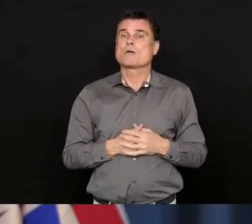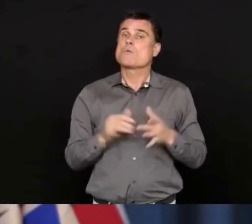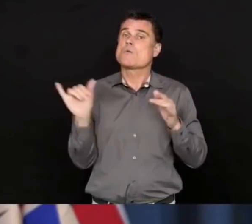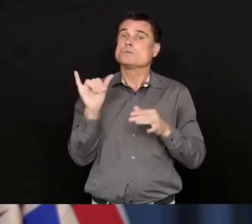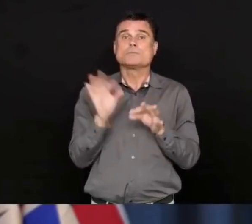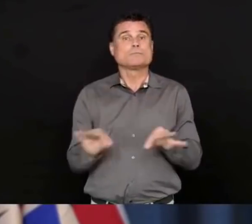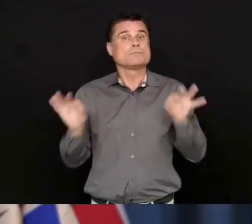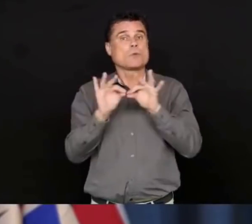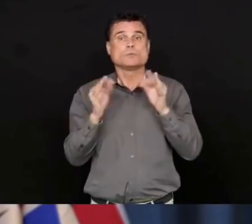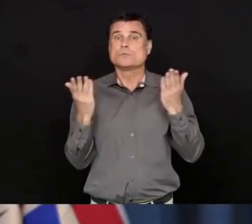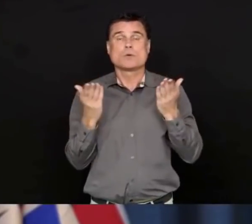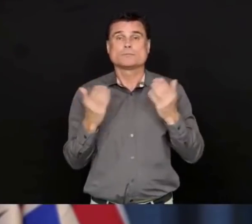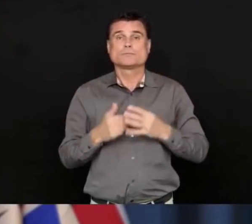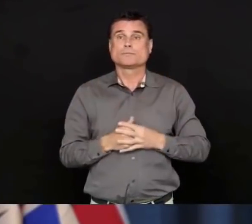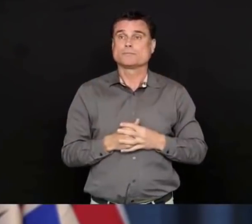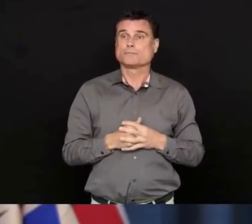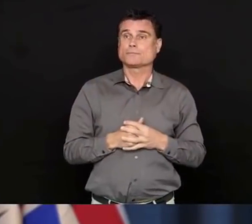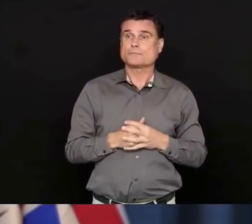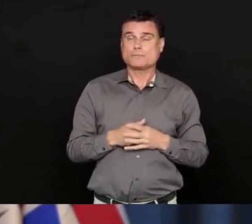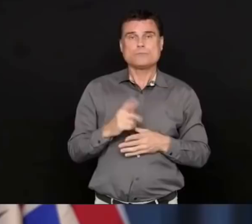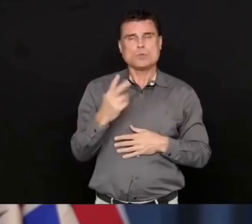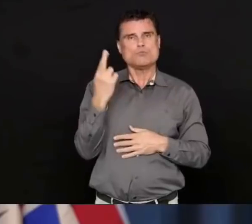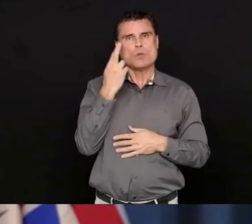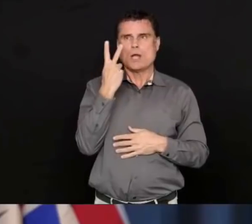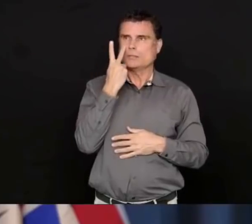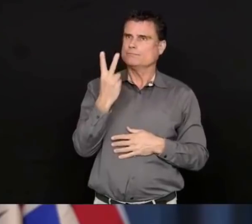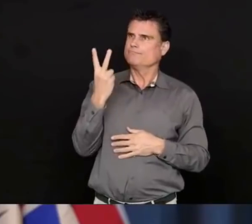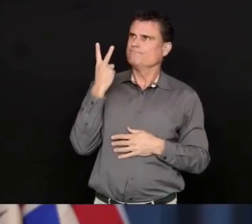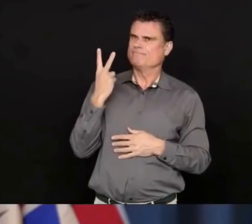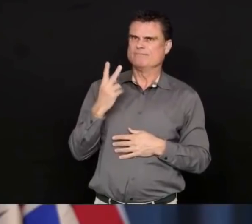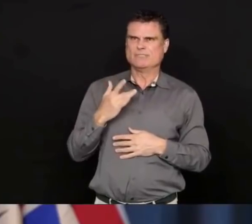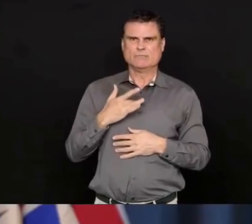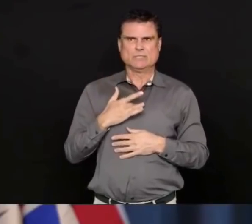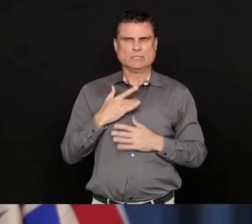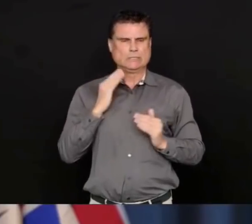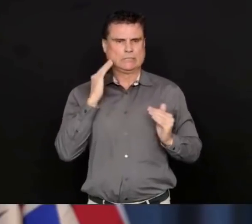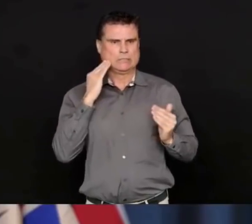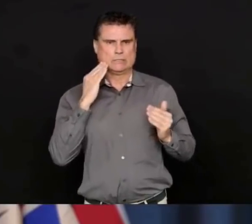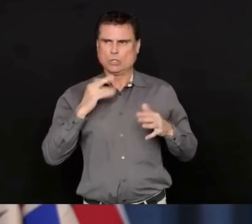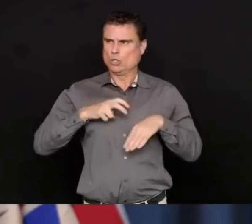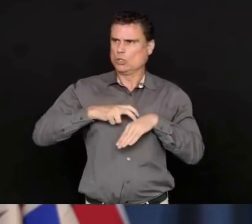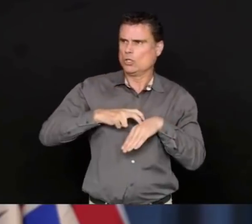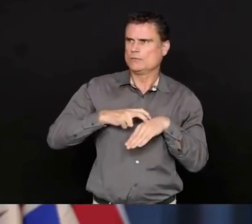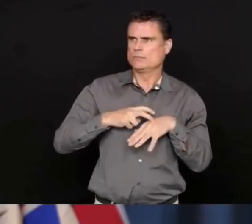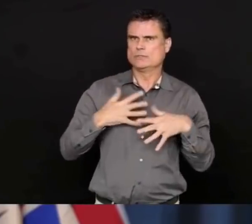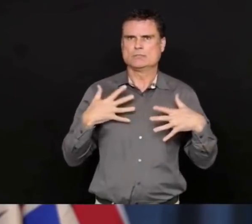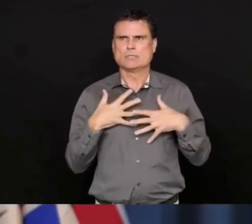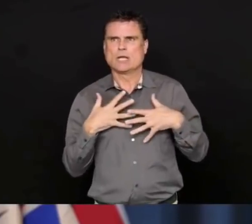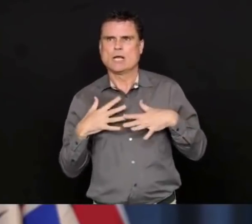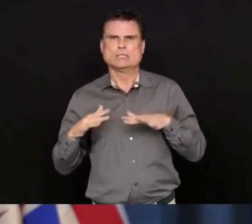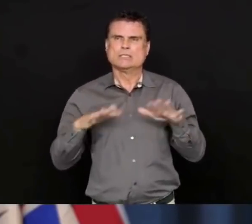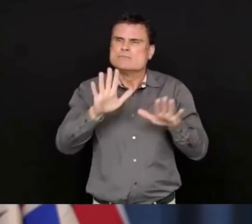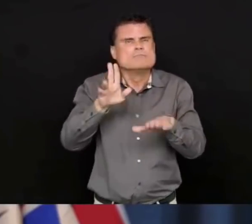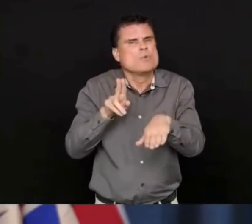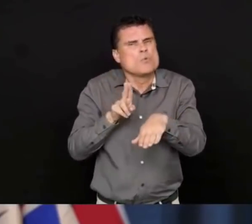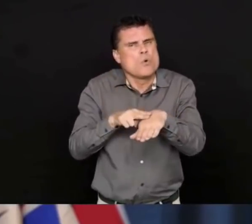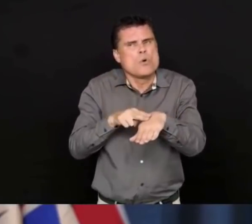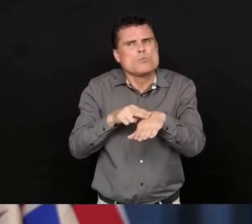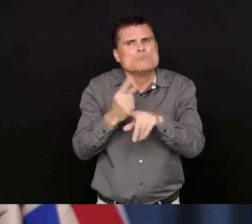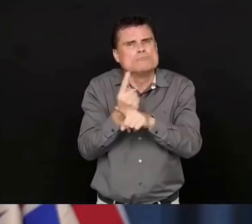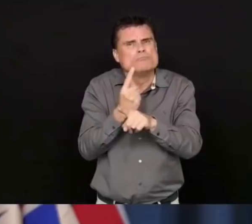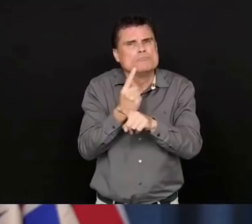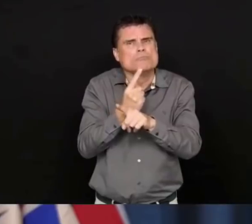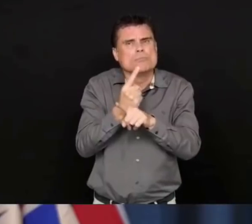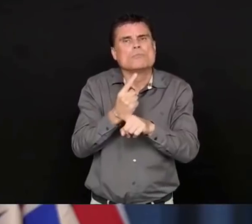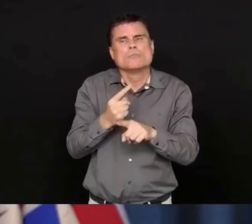anxiety and the anxiety that is being expressed by our children, by our family members. I encourage people to talk to your physician